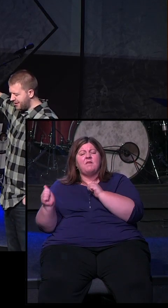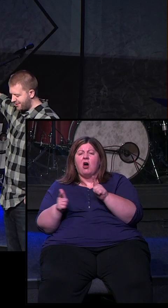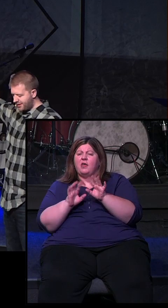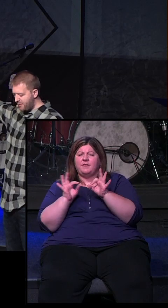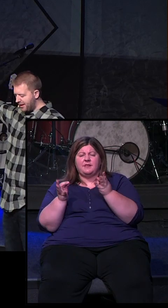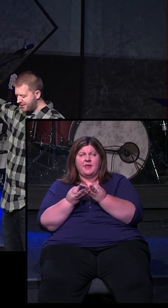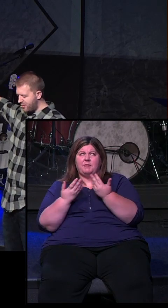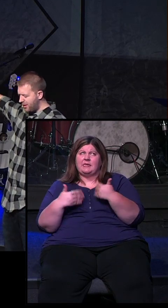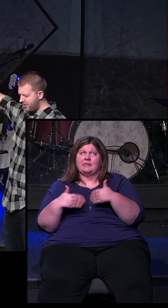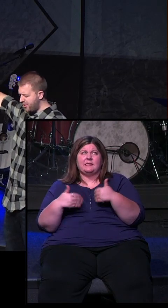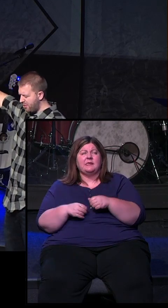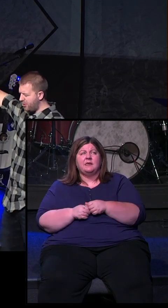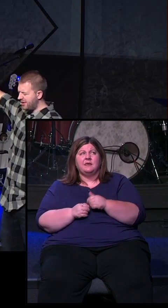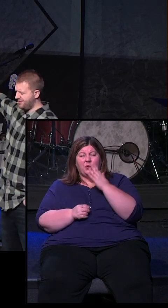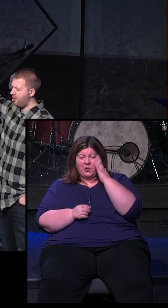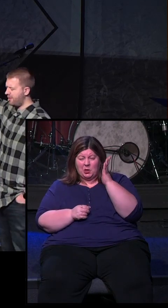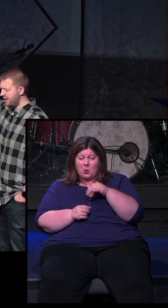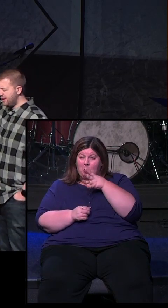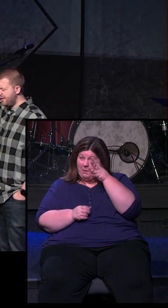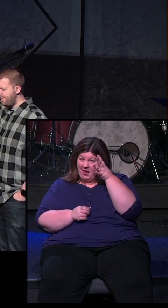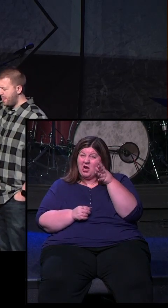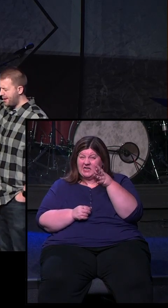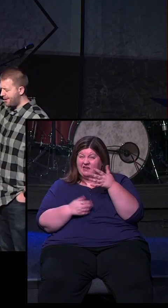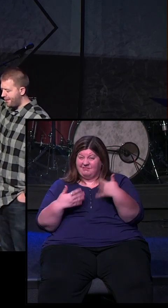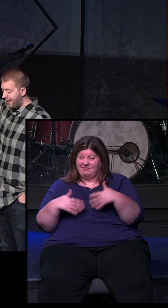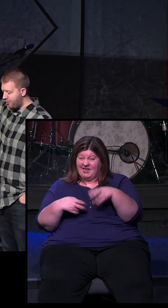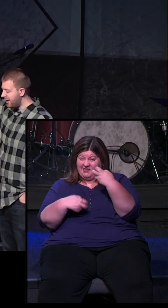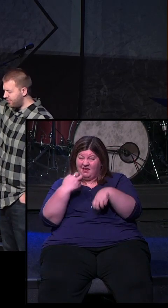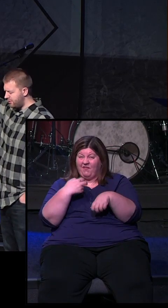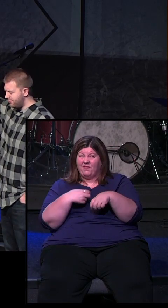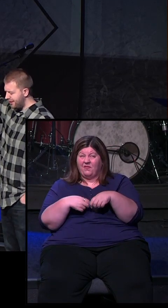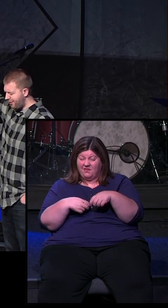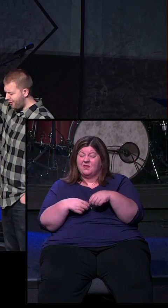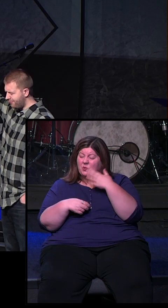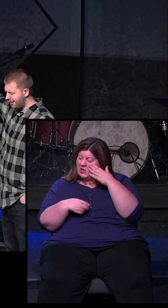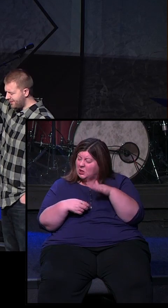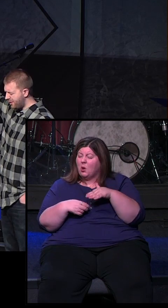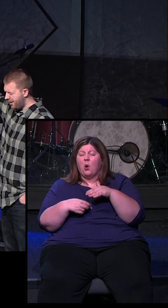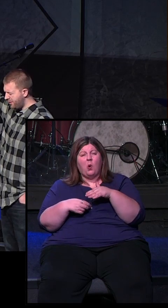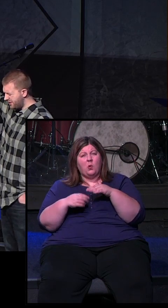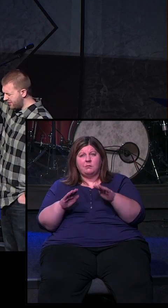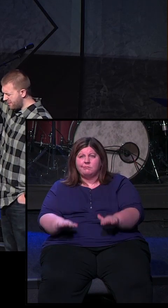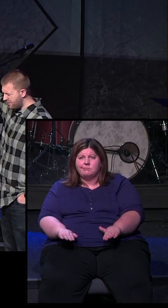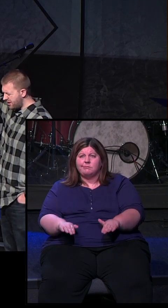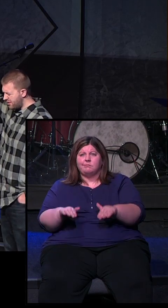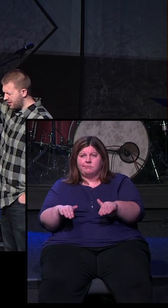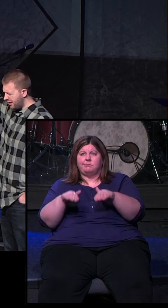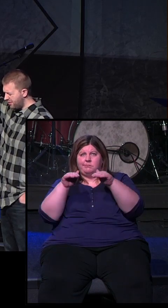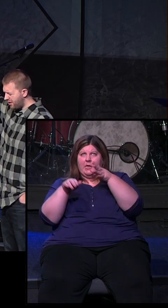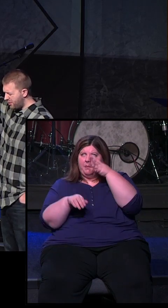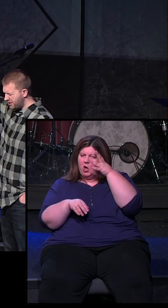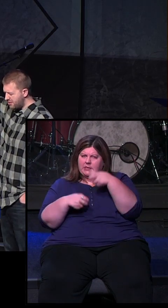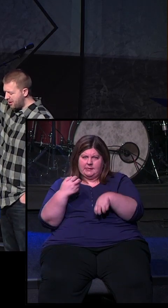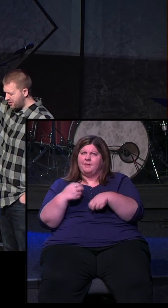families. God, just like Amanda said, we all know that parenting is hard. At every level, it's hard. And so we just lift them up to you.